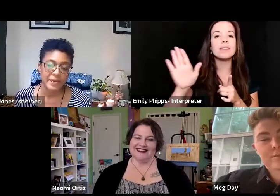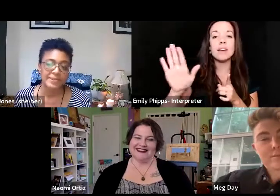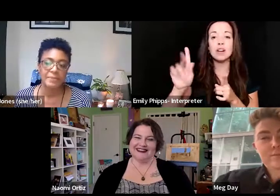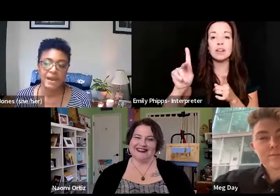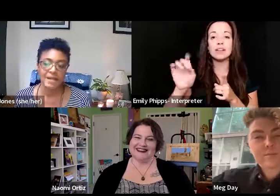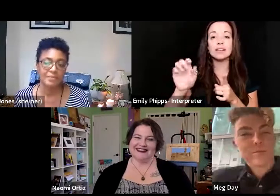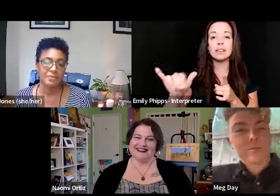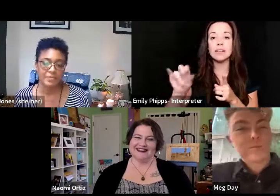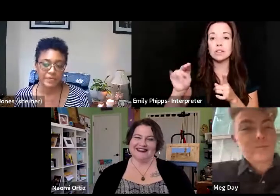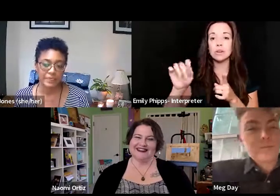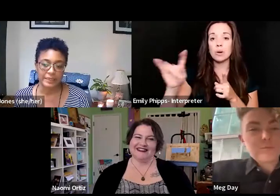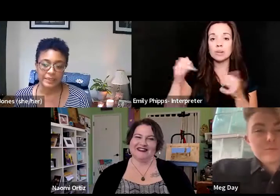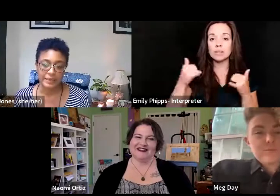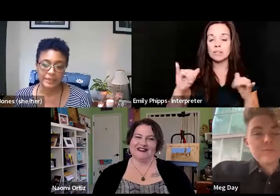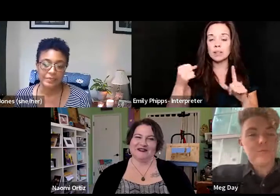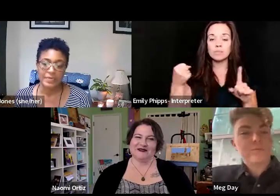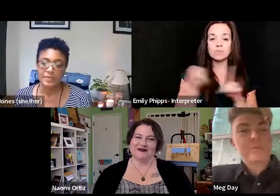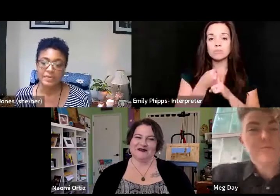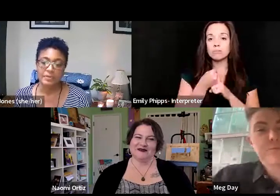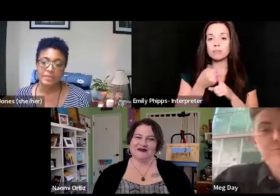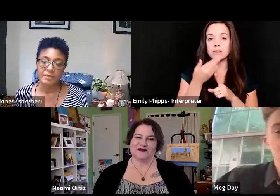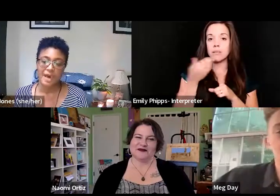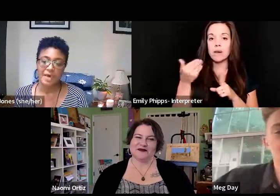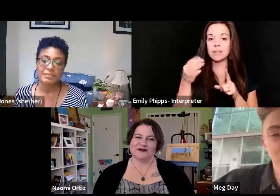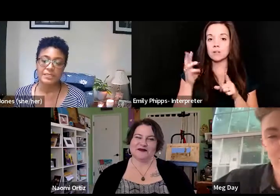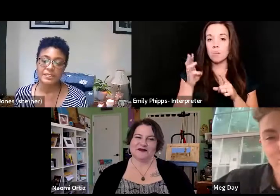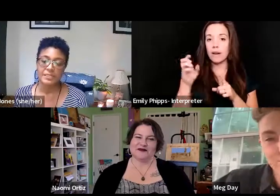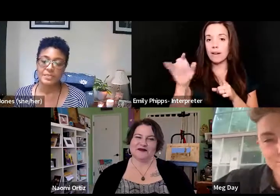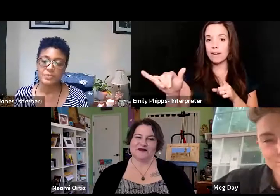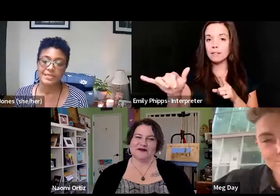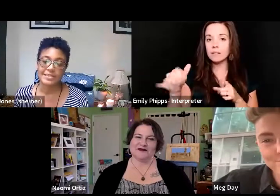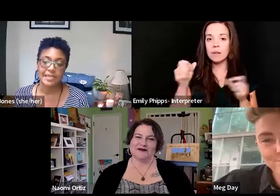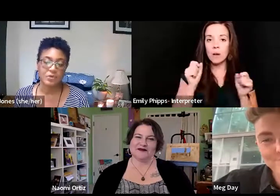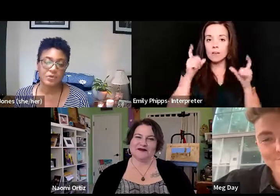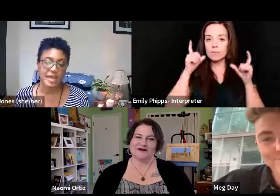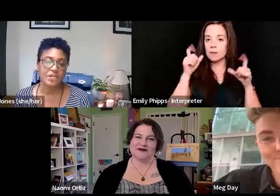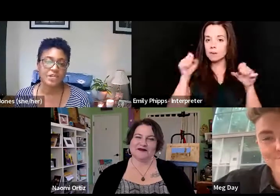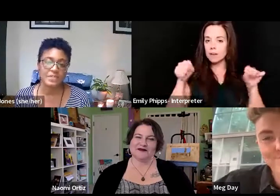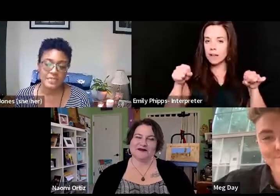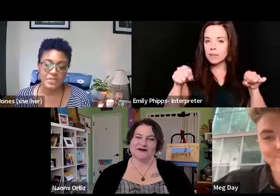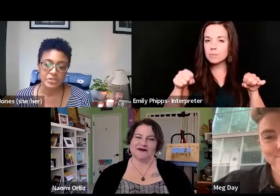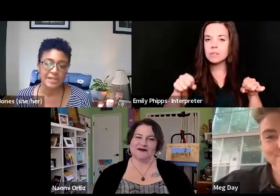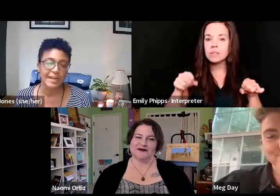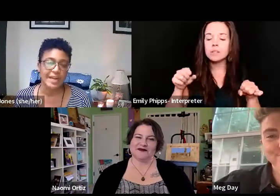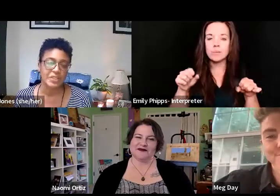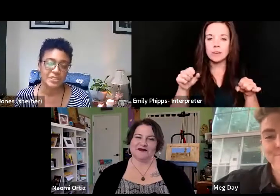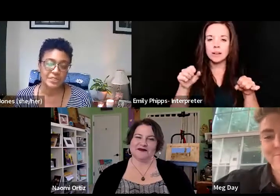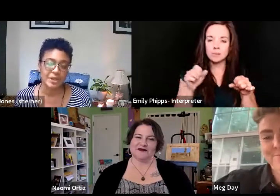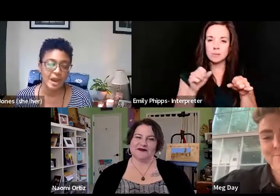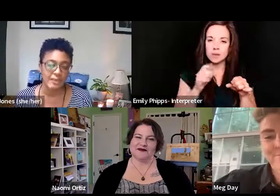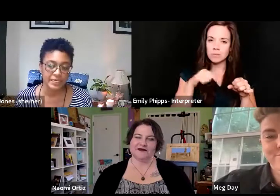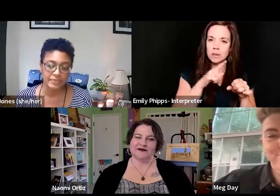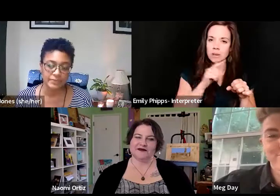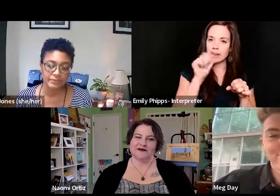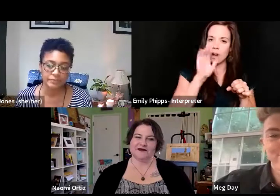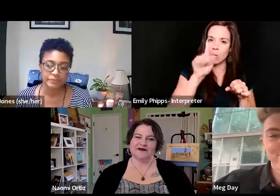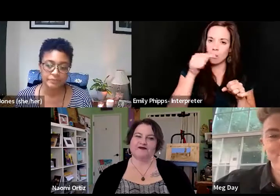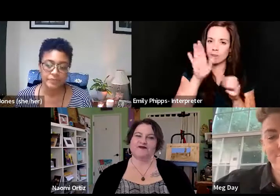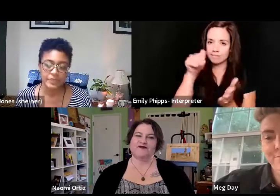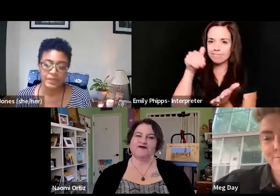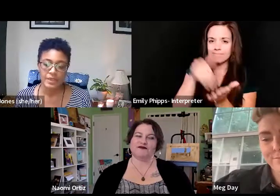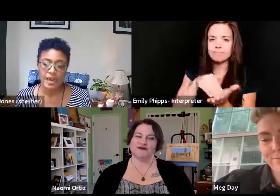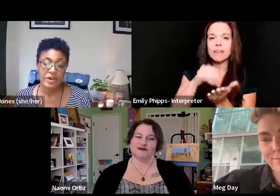in the best possible way, waking me up to the possibilities when disabled lives are centered and not just accommodating.